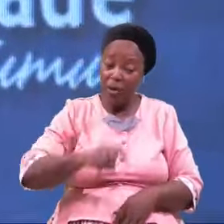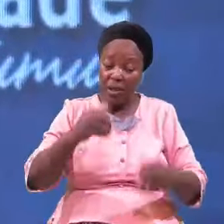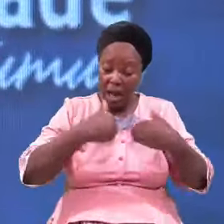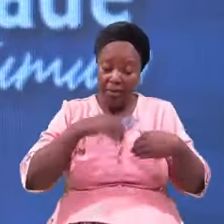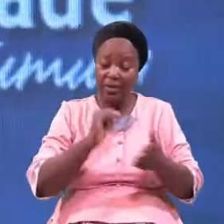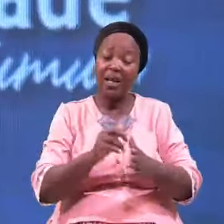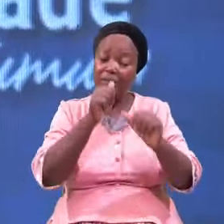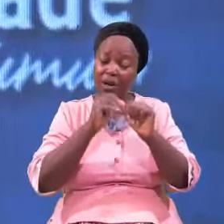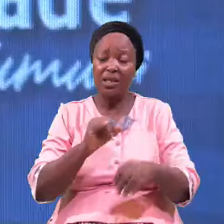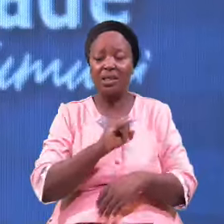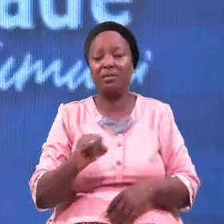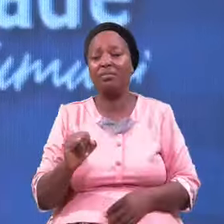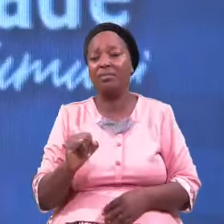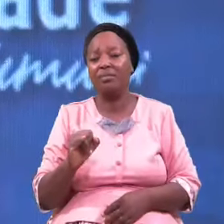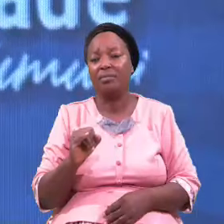Blessing